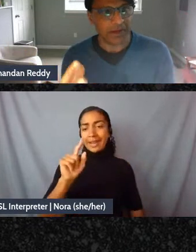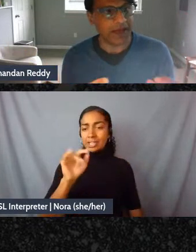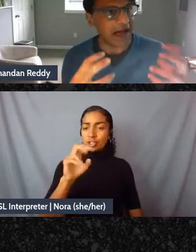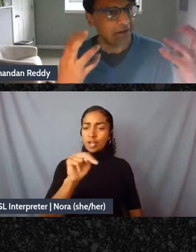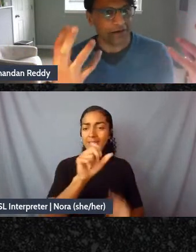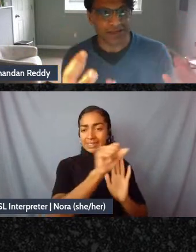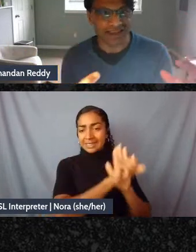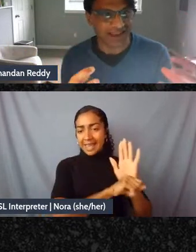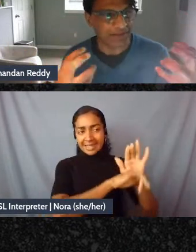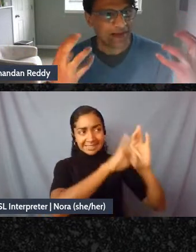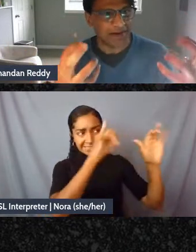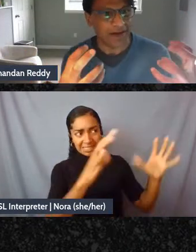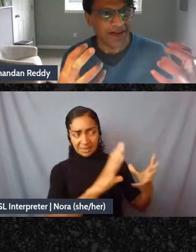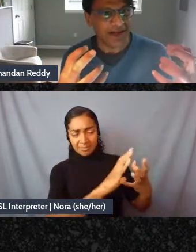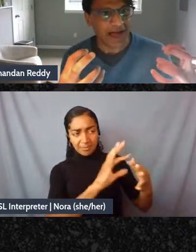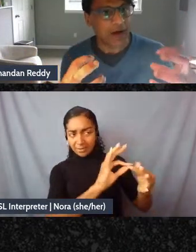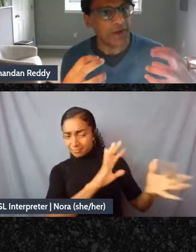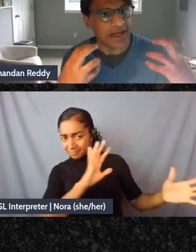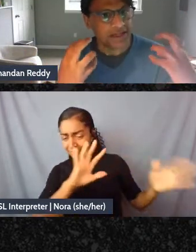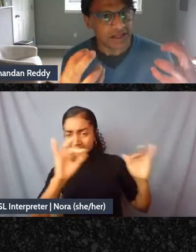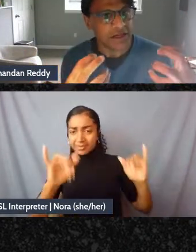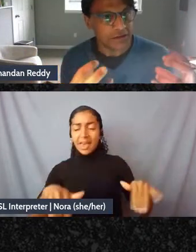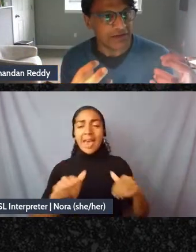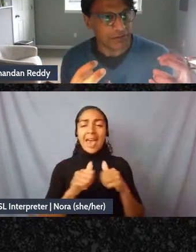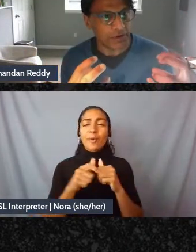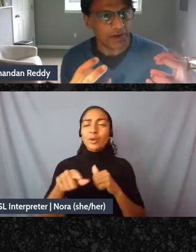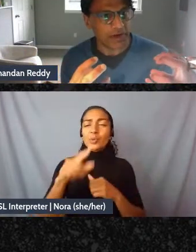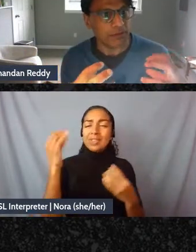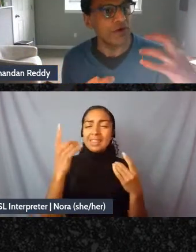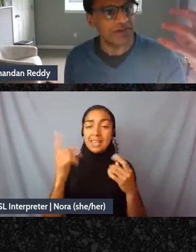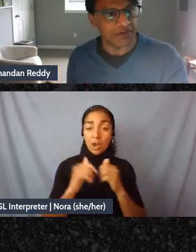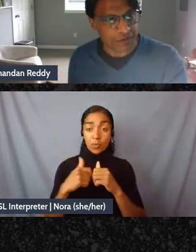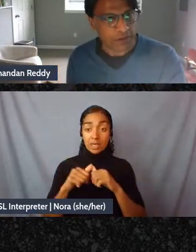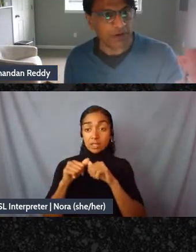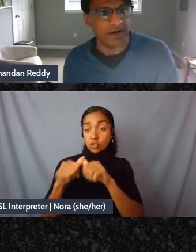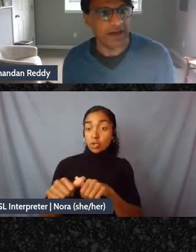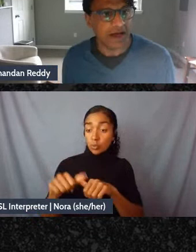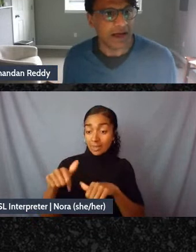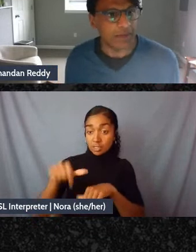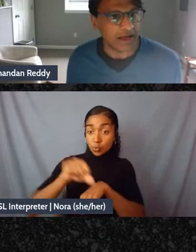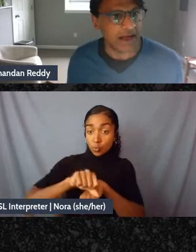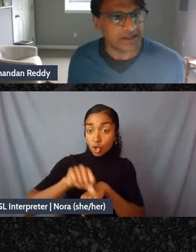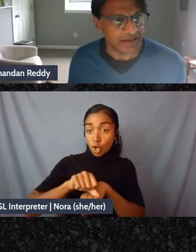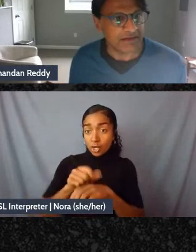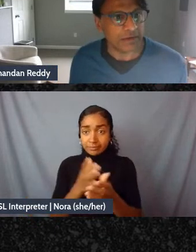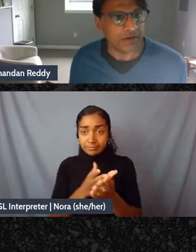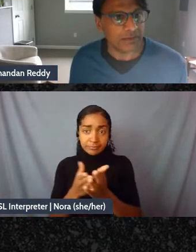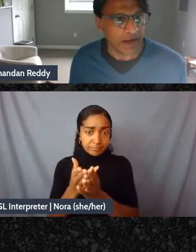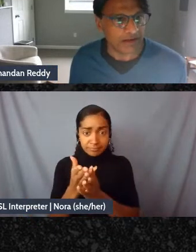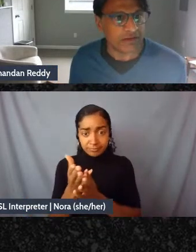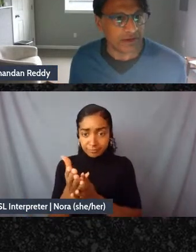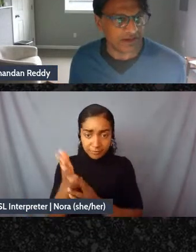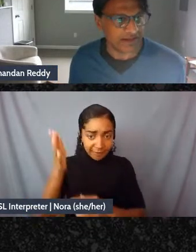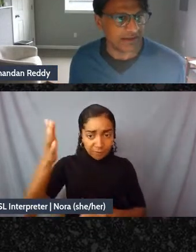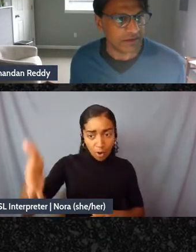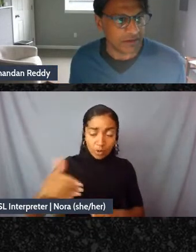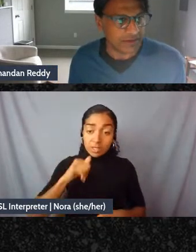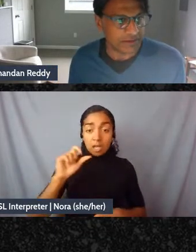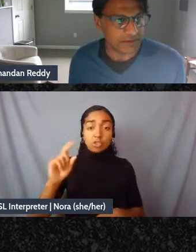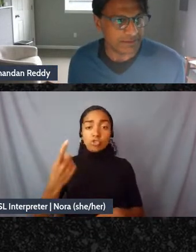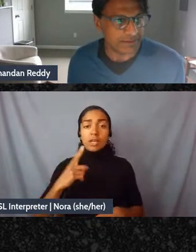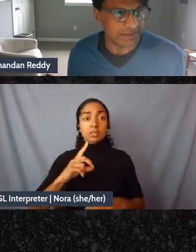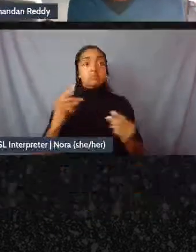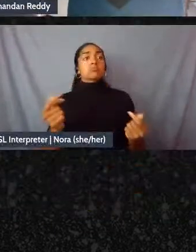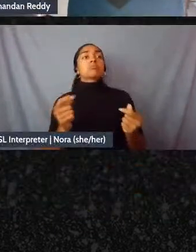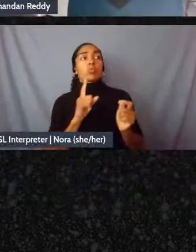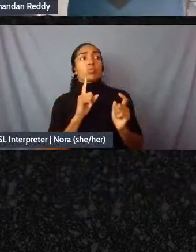so maybe how you're thinking about how we continue this work moving forward and not just as a response to a disaster